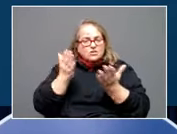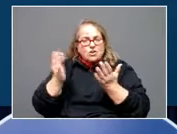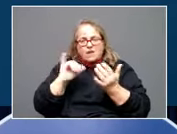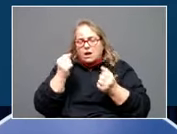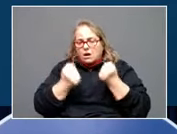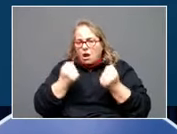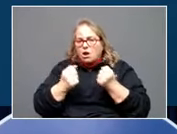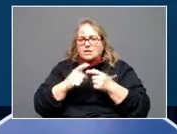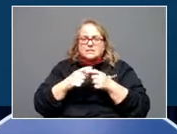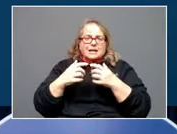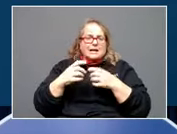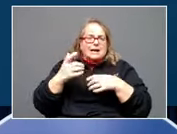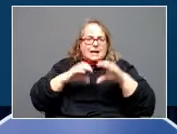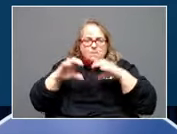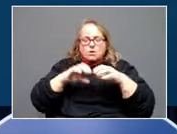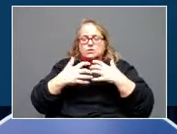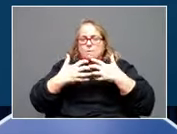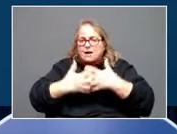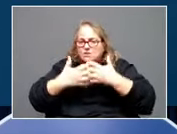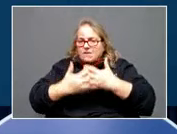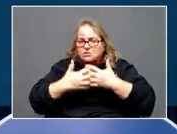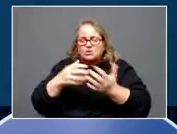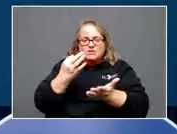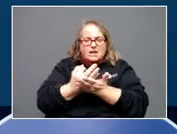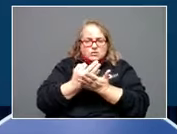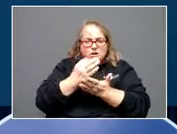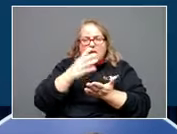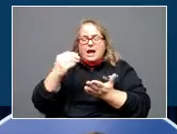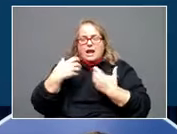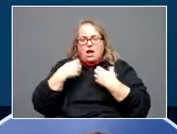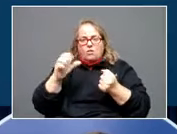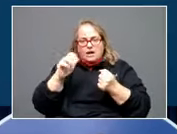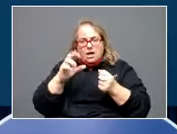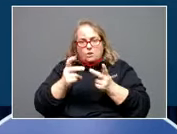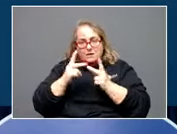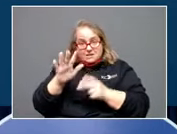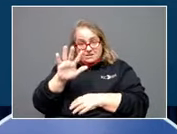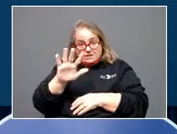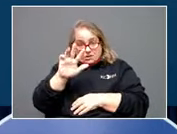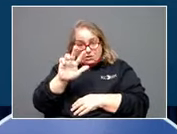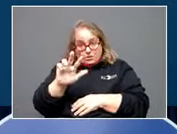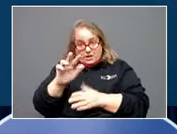chemicals, manufacturing, financial institutions, and health care. So these are 53 new jobs with an